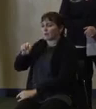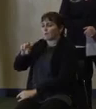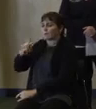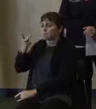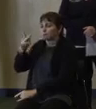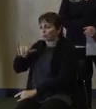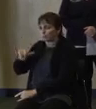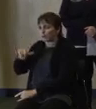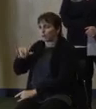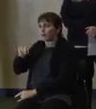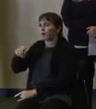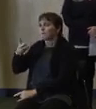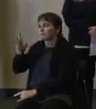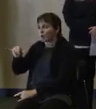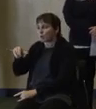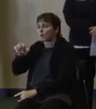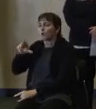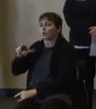Expressway.